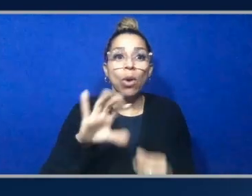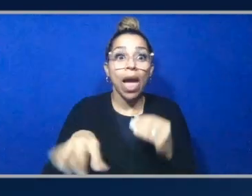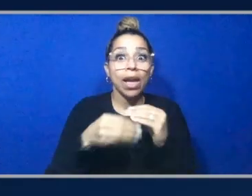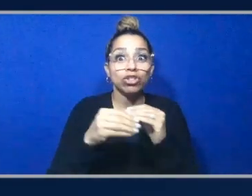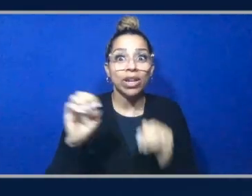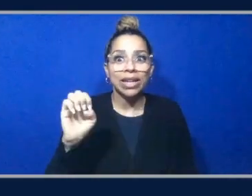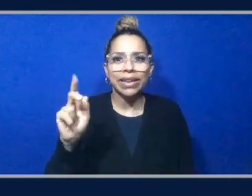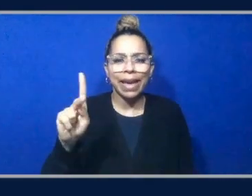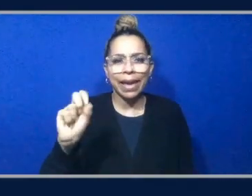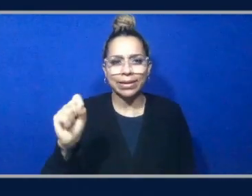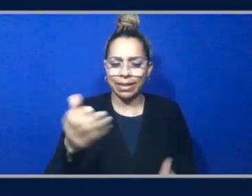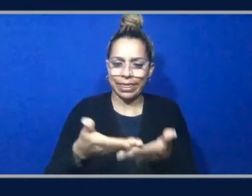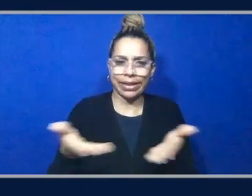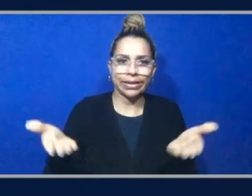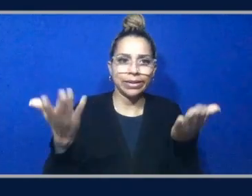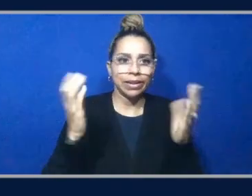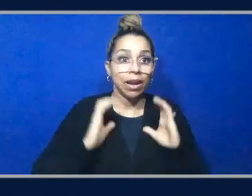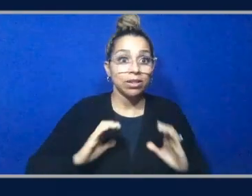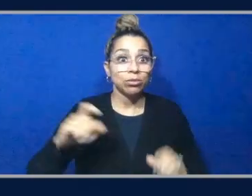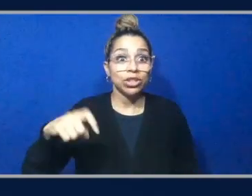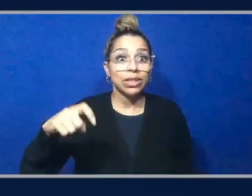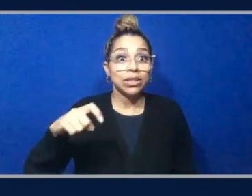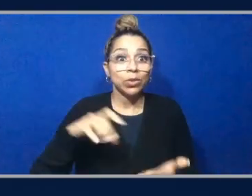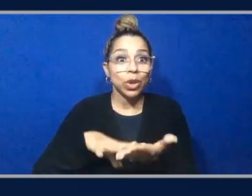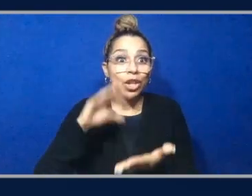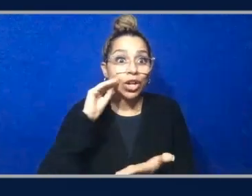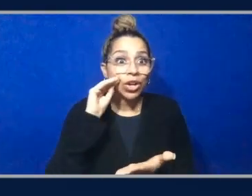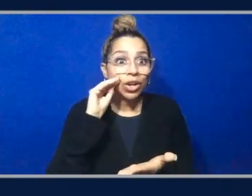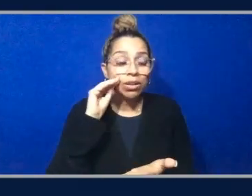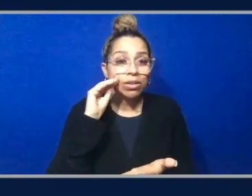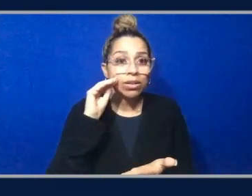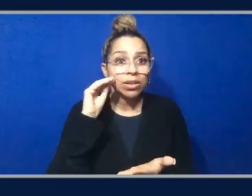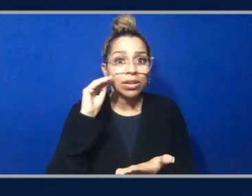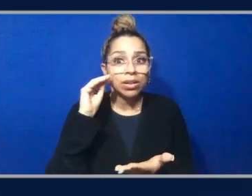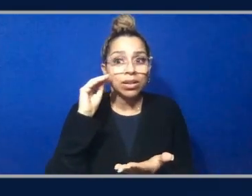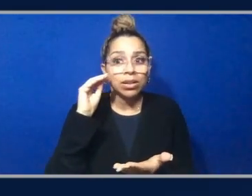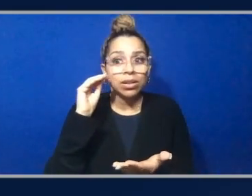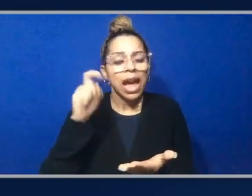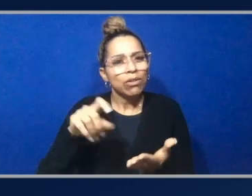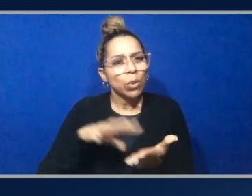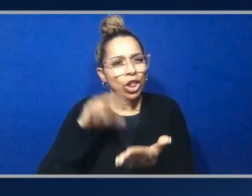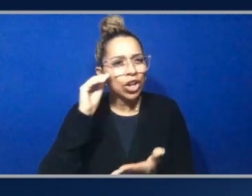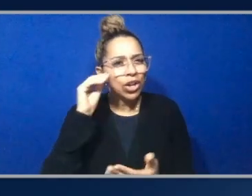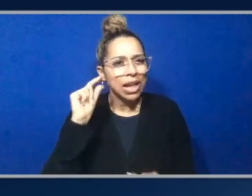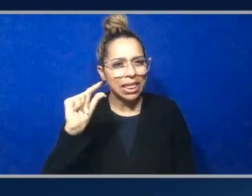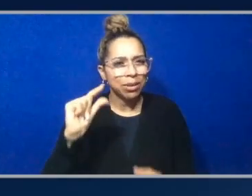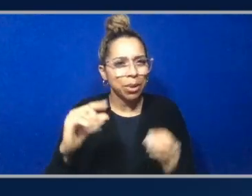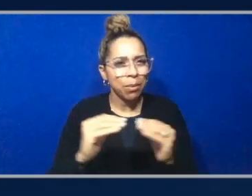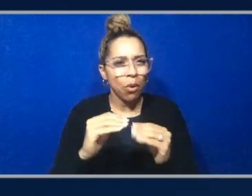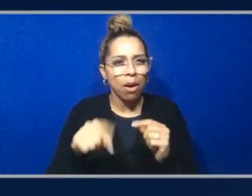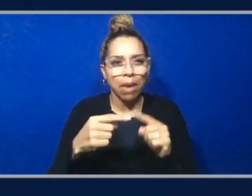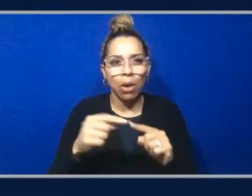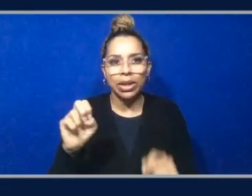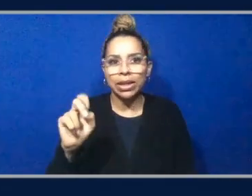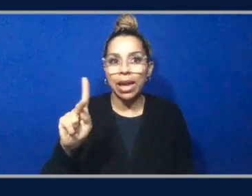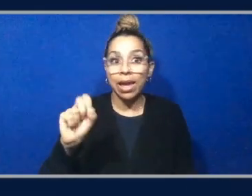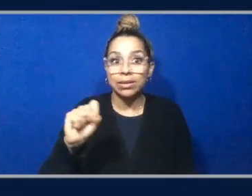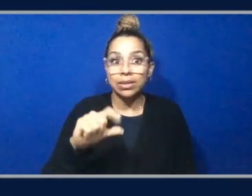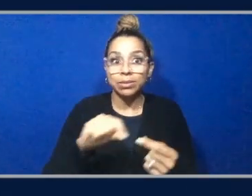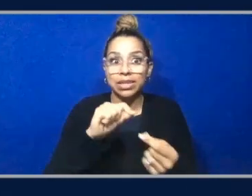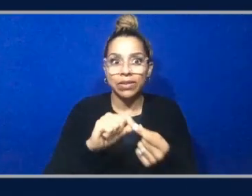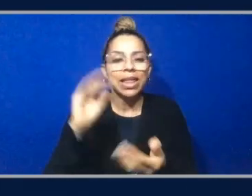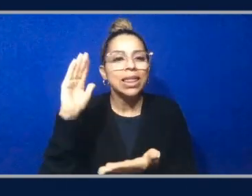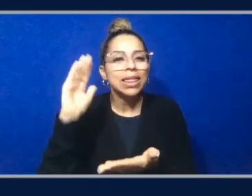customers needed to learn. That was like, we have to learn a little bit more about EKS specifically and less about